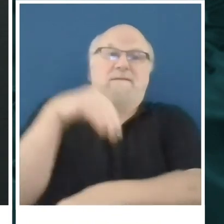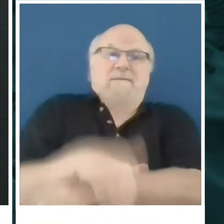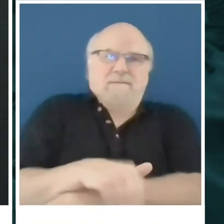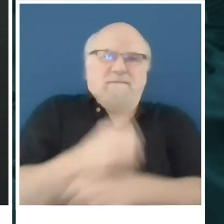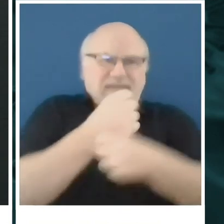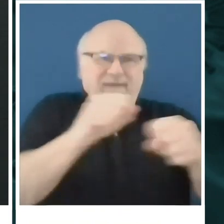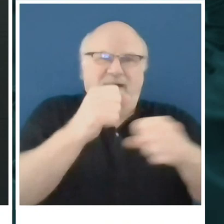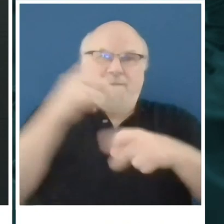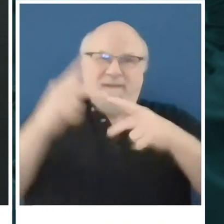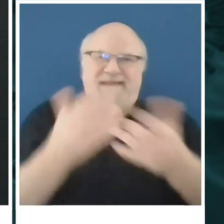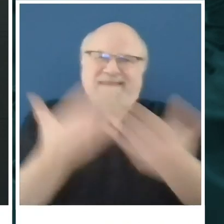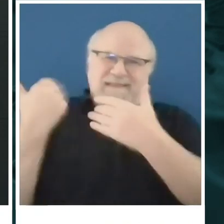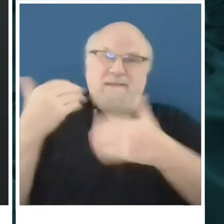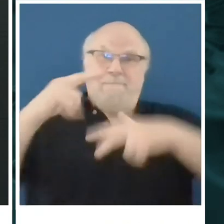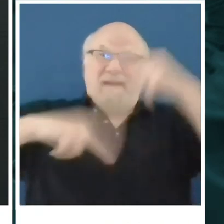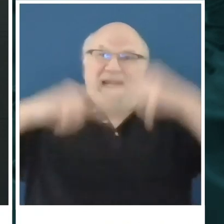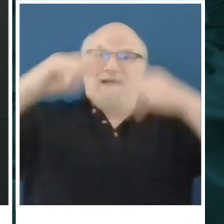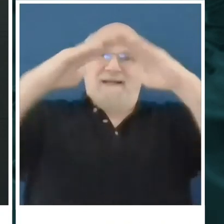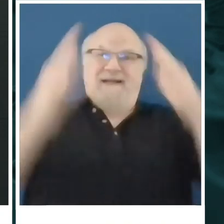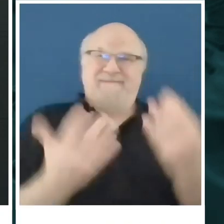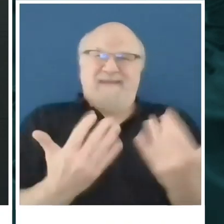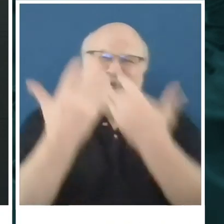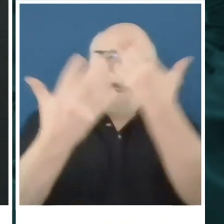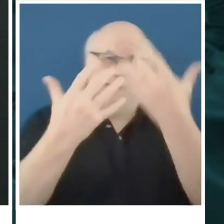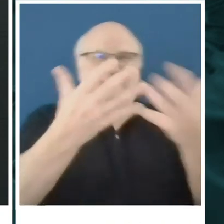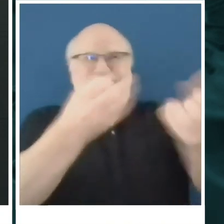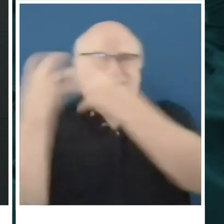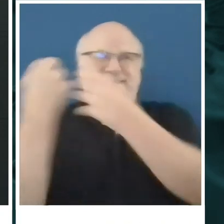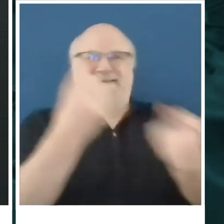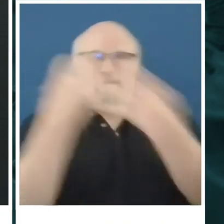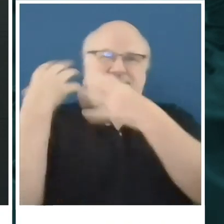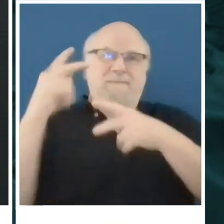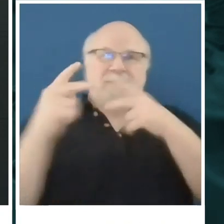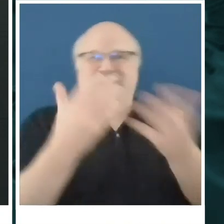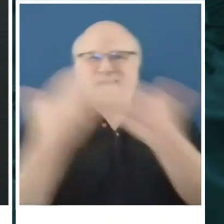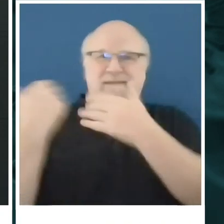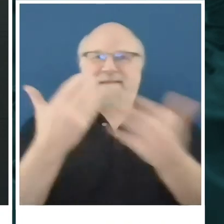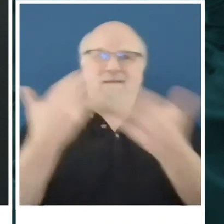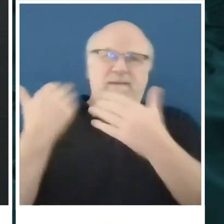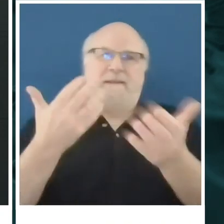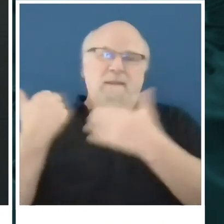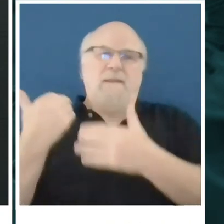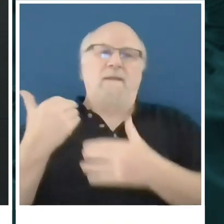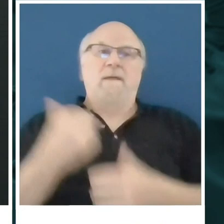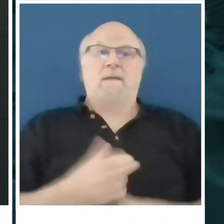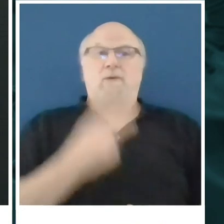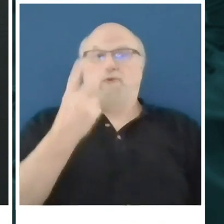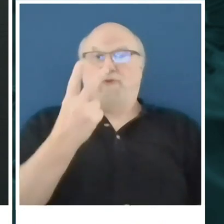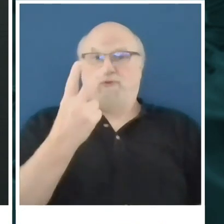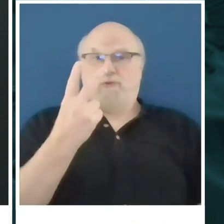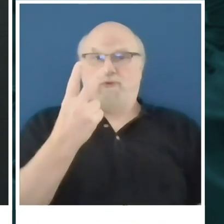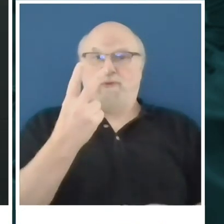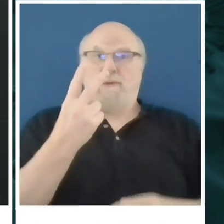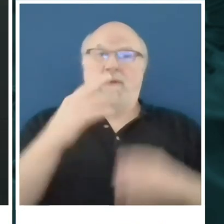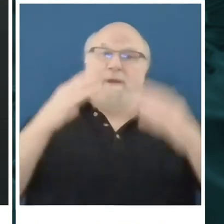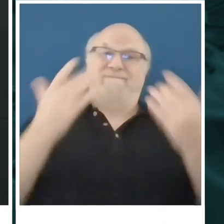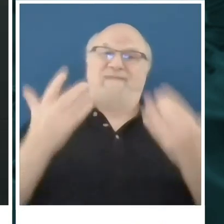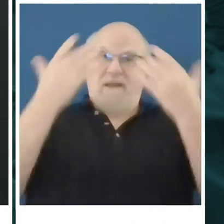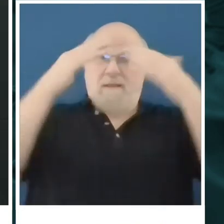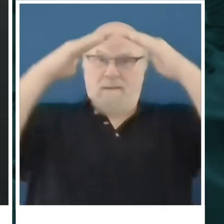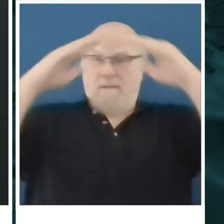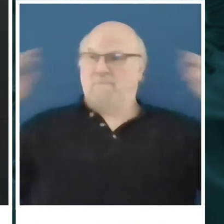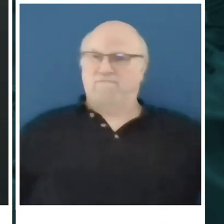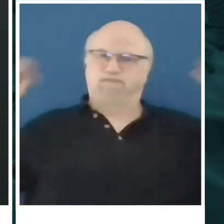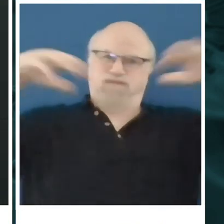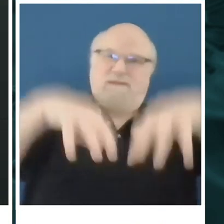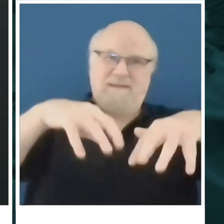JSO arriving on scene when they did and the men and women of JFRD getting there and getting those people out, it would have been a lot more fatalities. And I